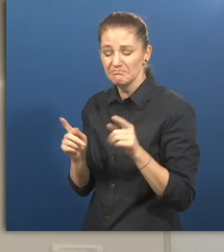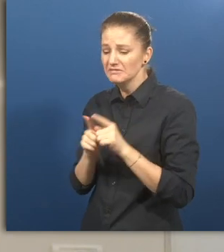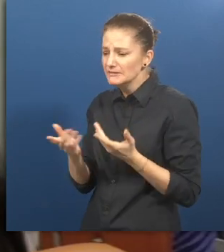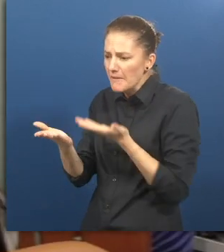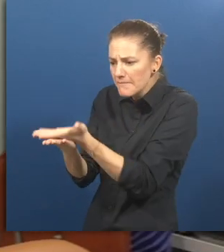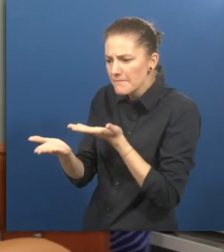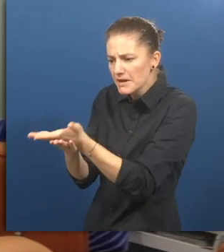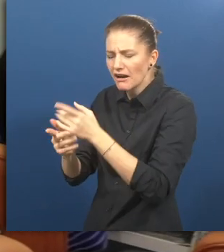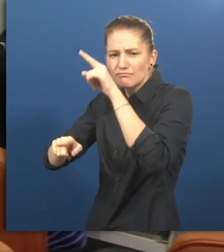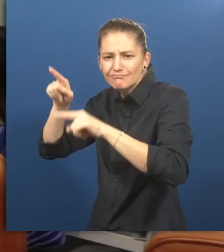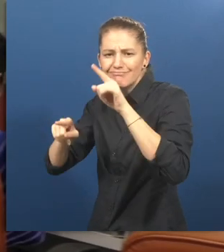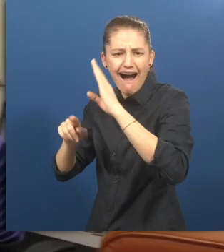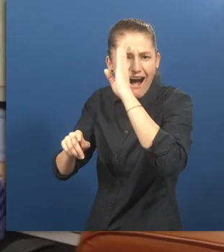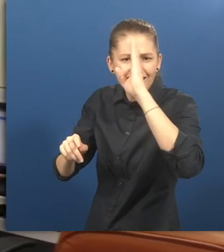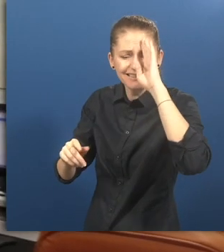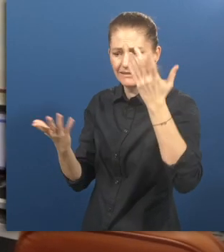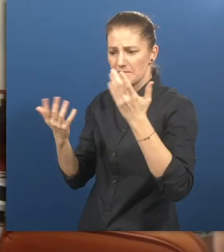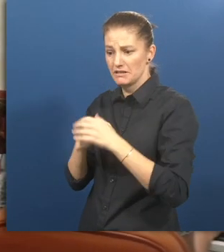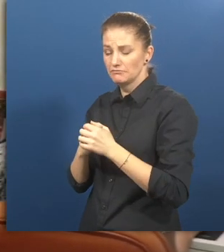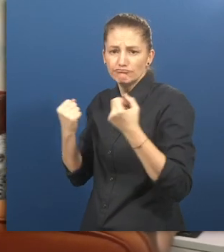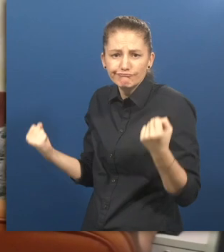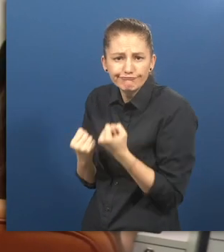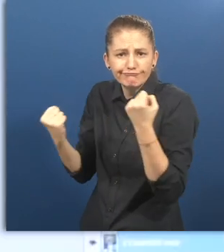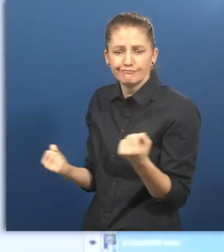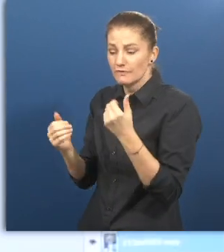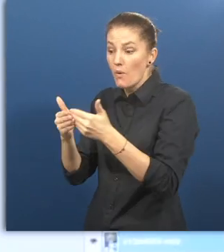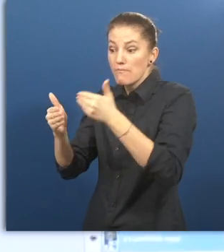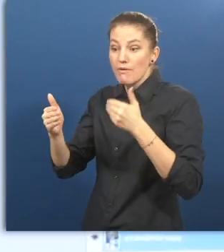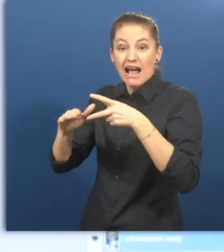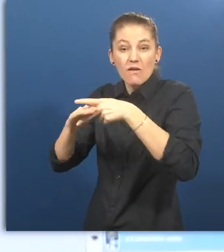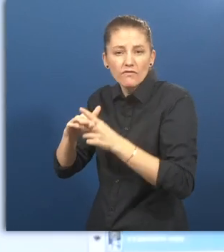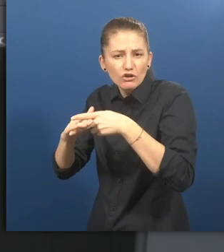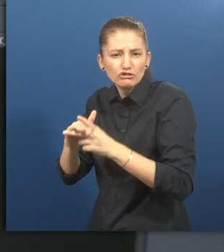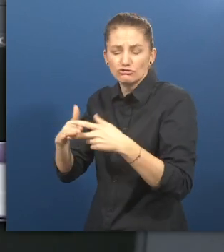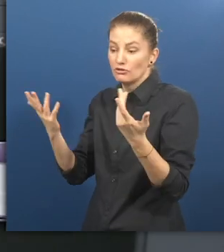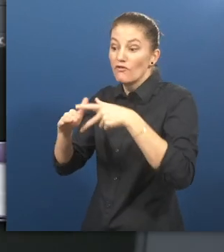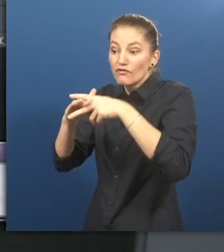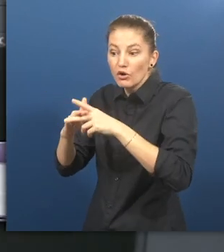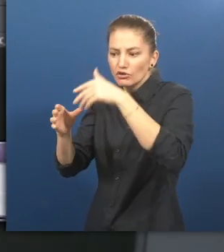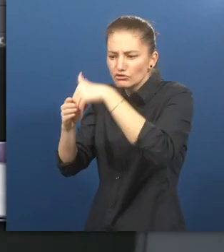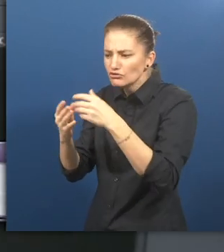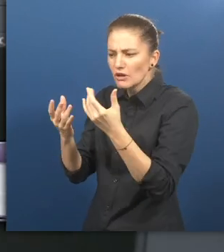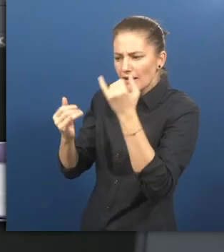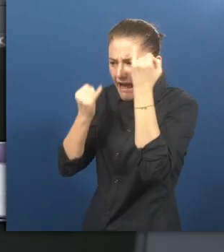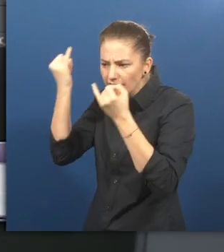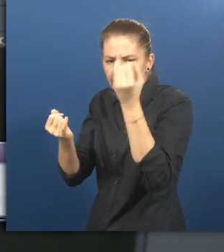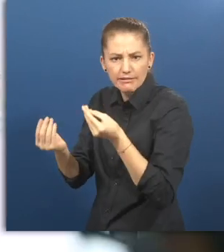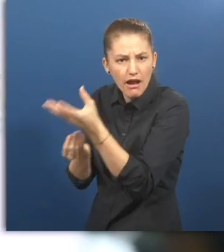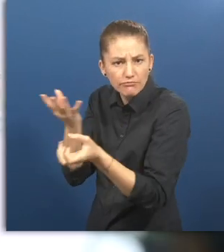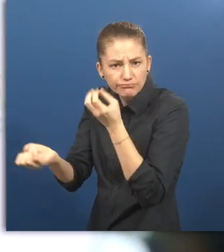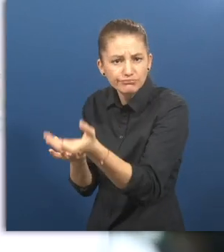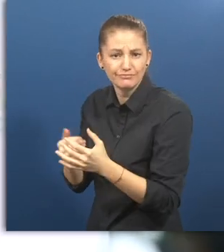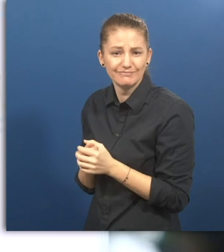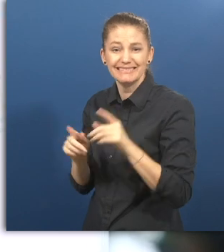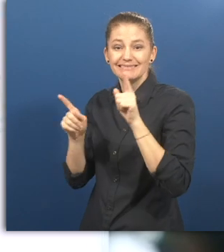a range of academic, therapeutic, pre-vocation and vocational solutions. AEMP helps to establish